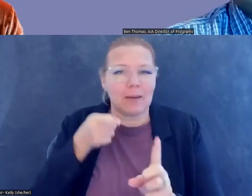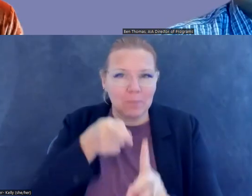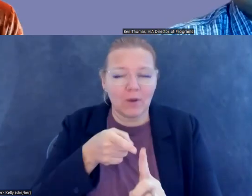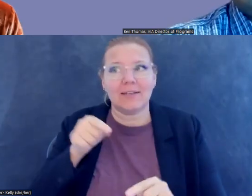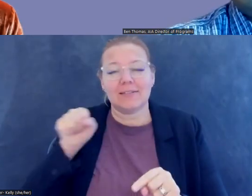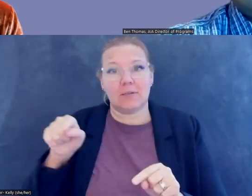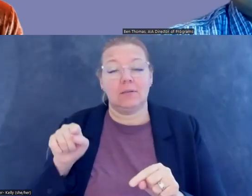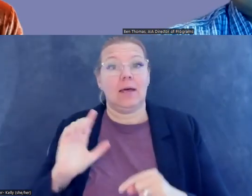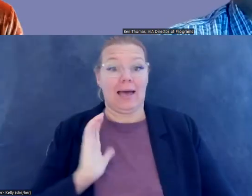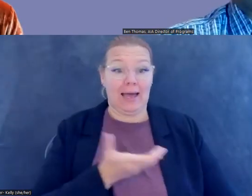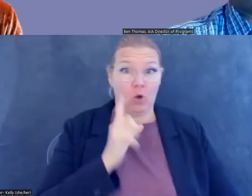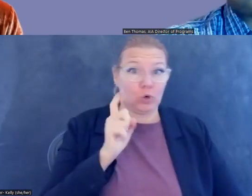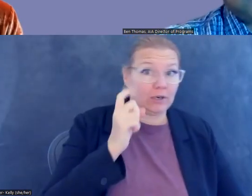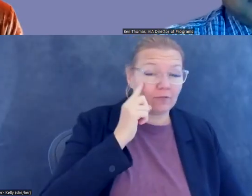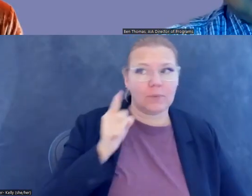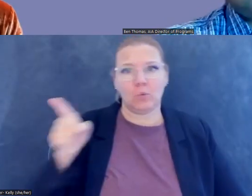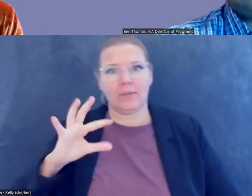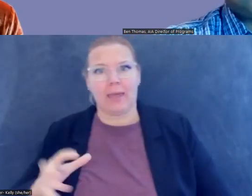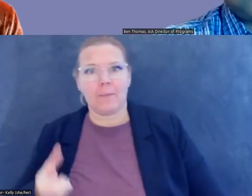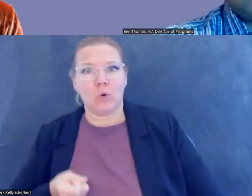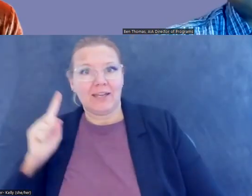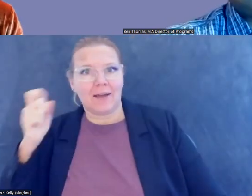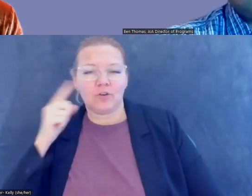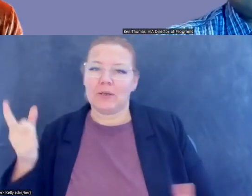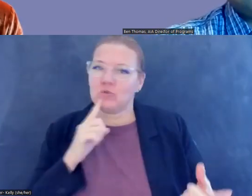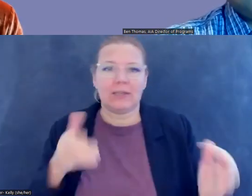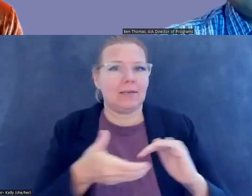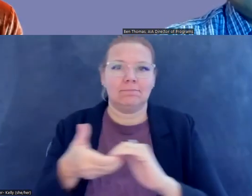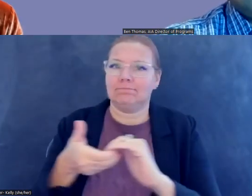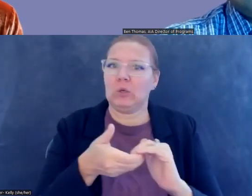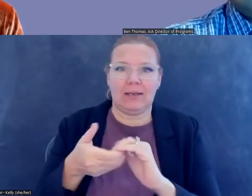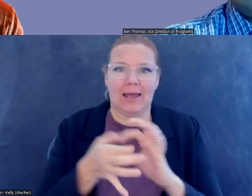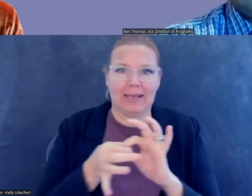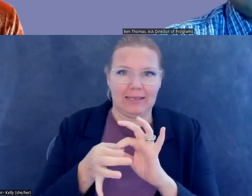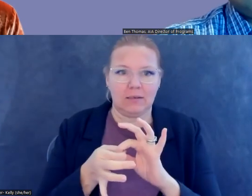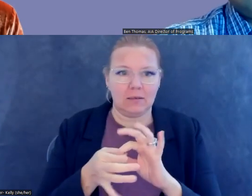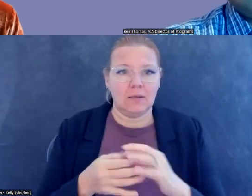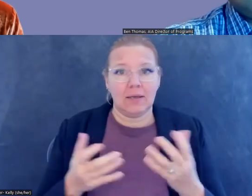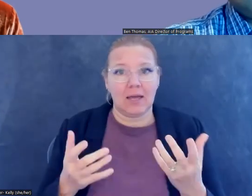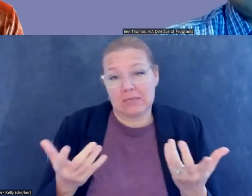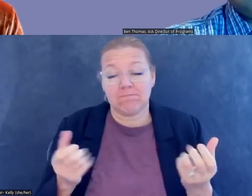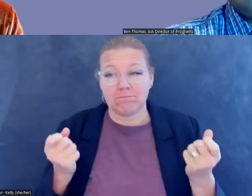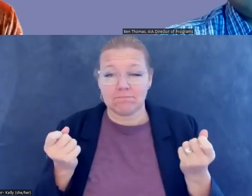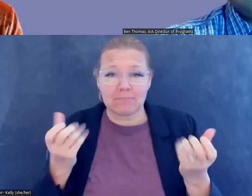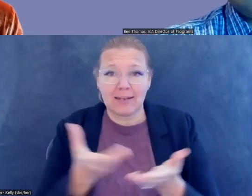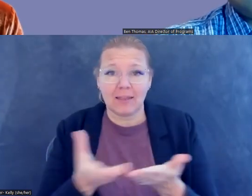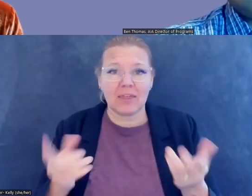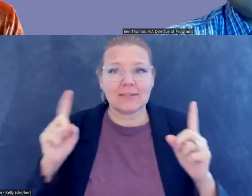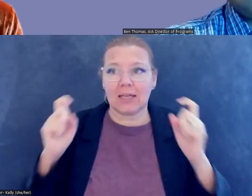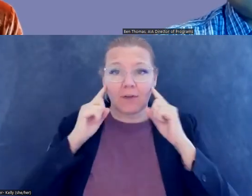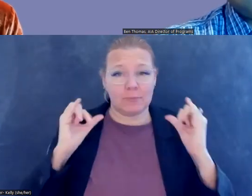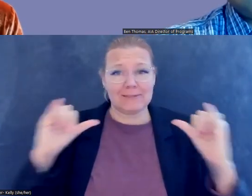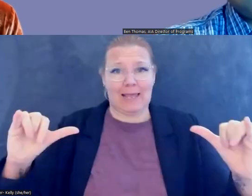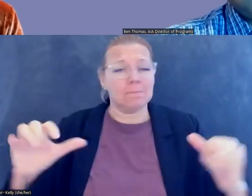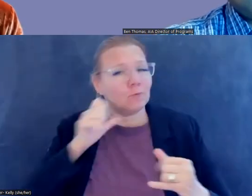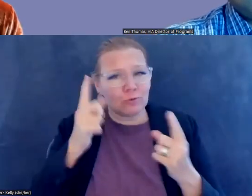the Cambodian government. Um, there are a lot of issues with, um, on which our governments do not disagree. Um, do not have the strongest